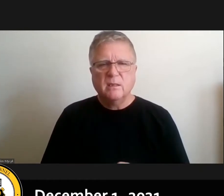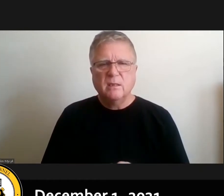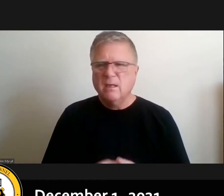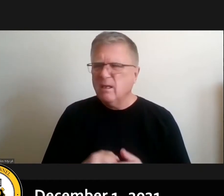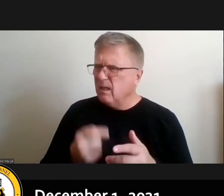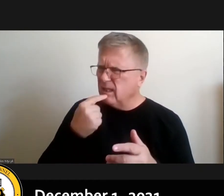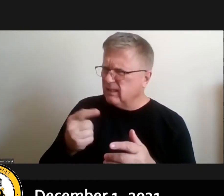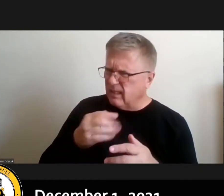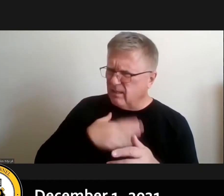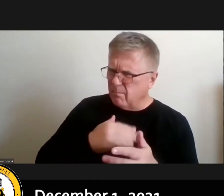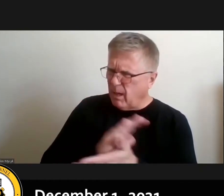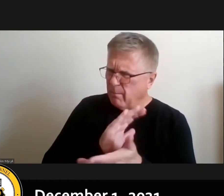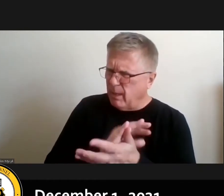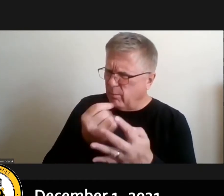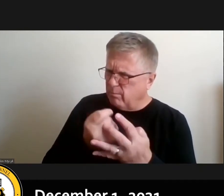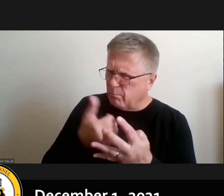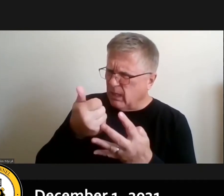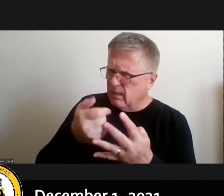my sheet